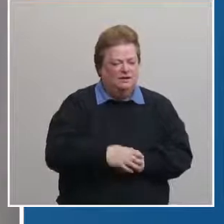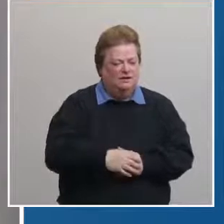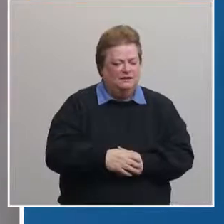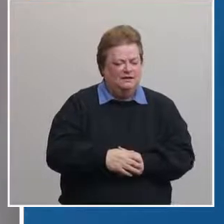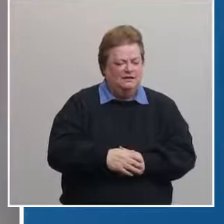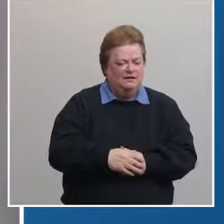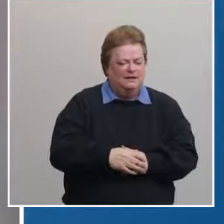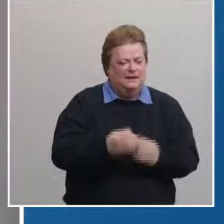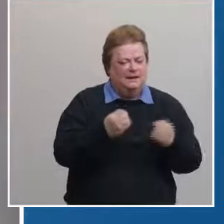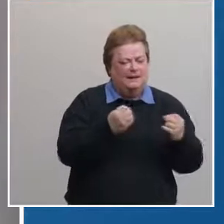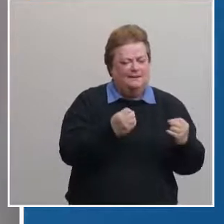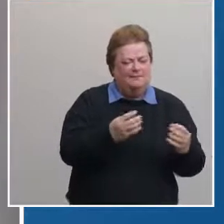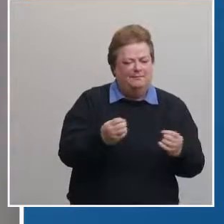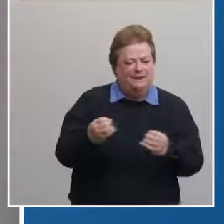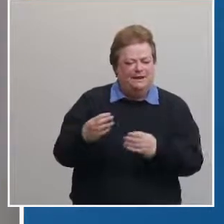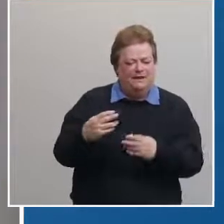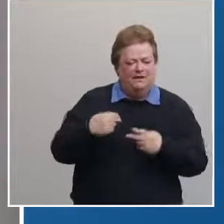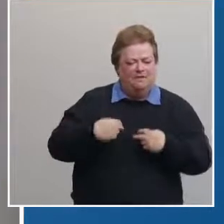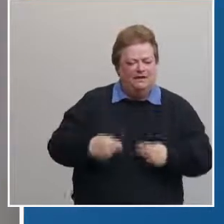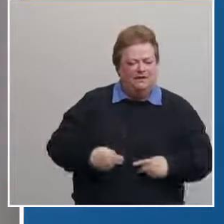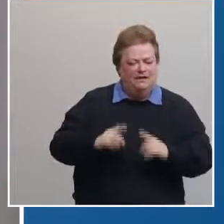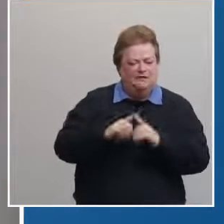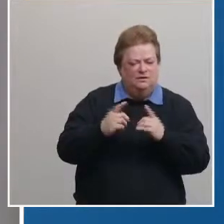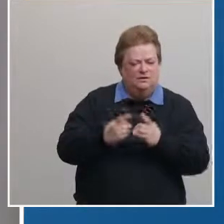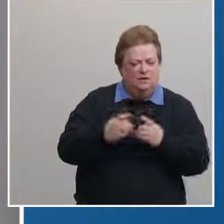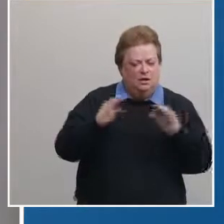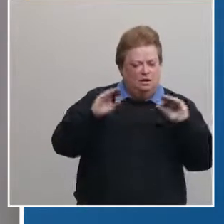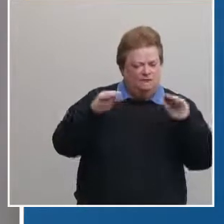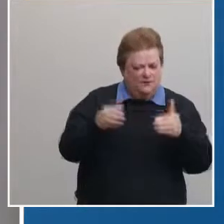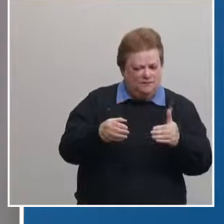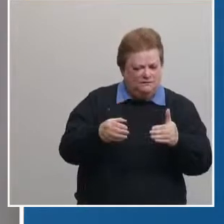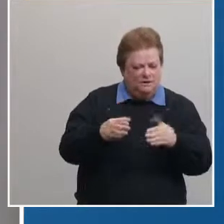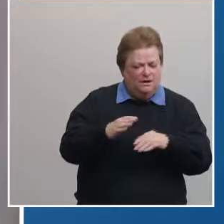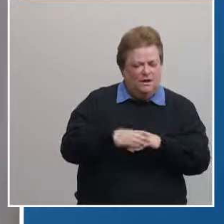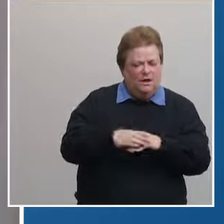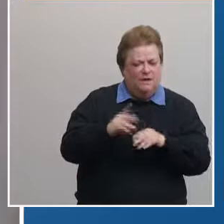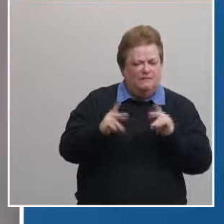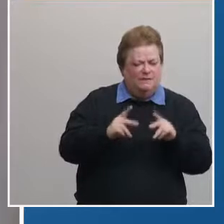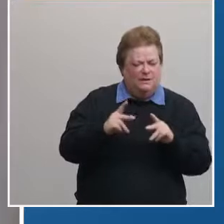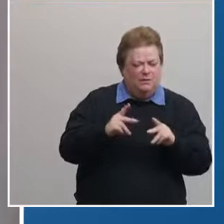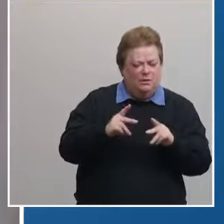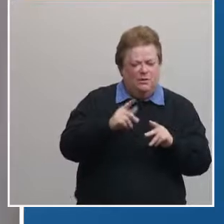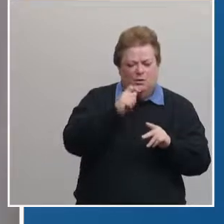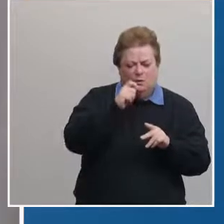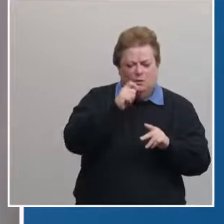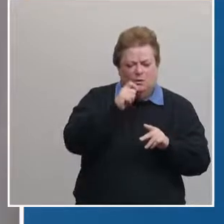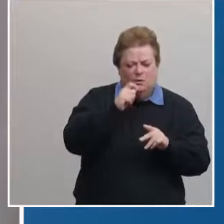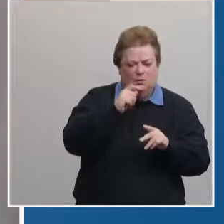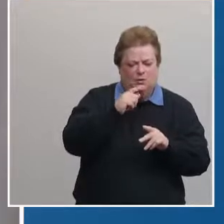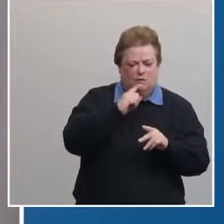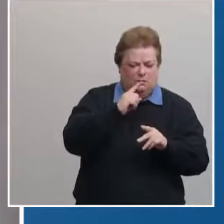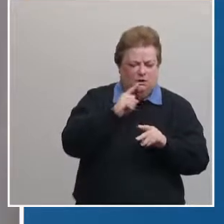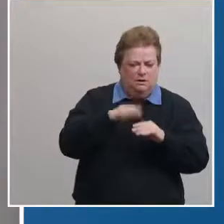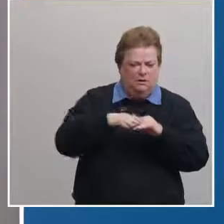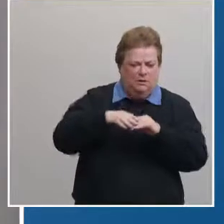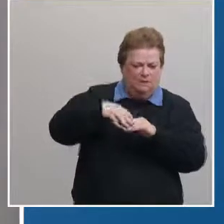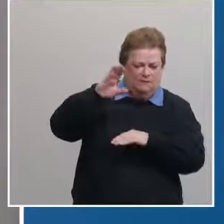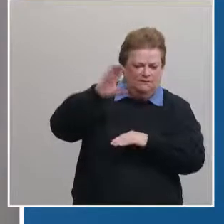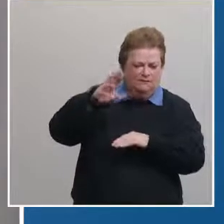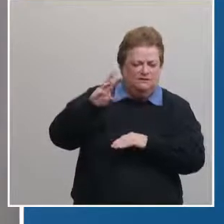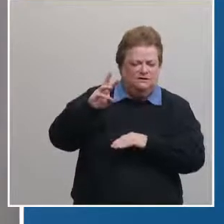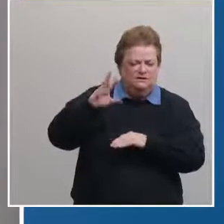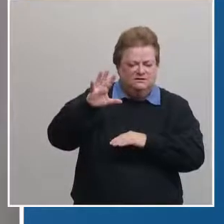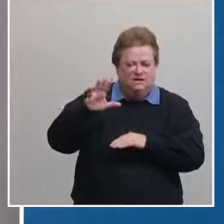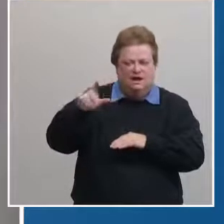departments are focusing on people much older than 65 first like for instance douglas county